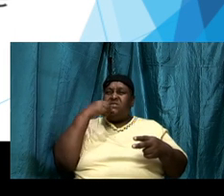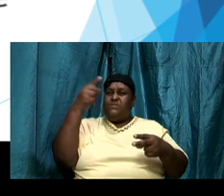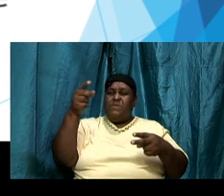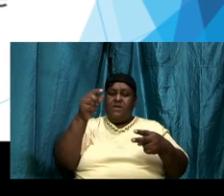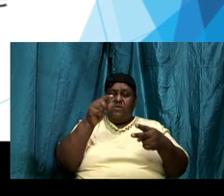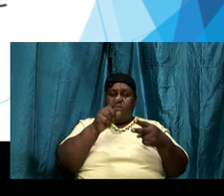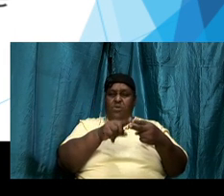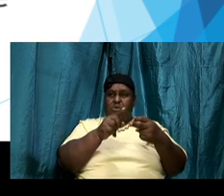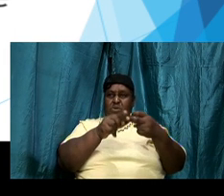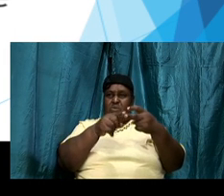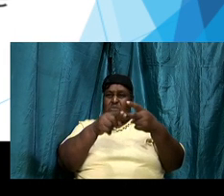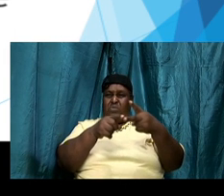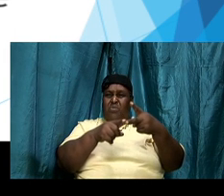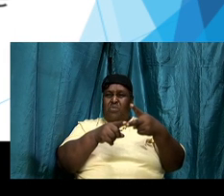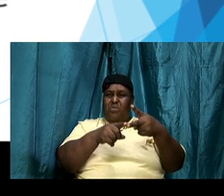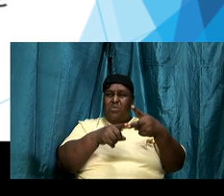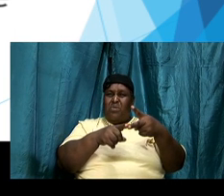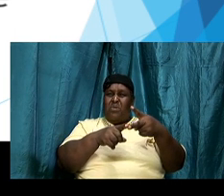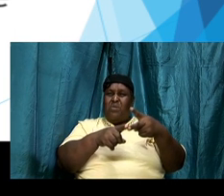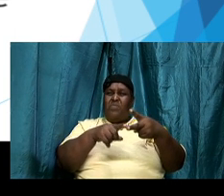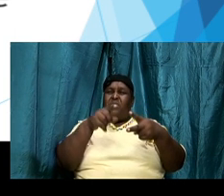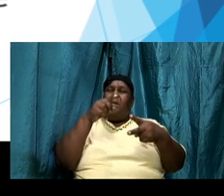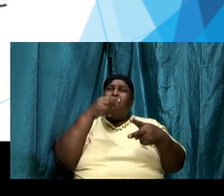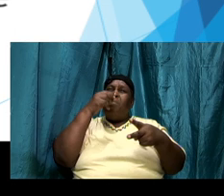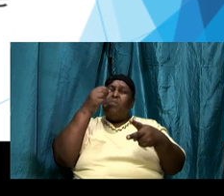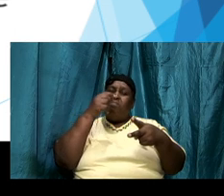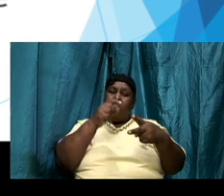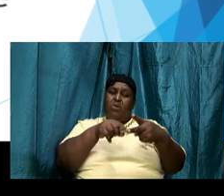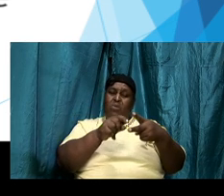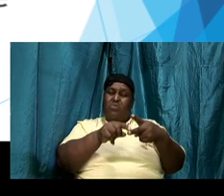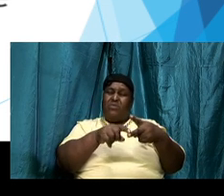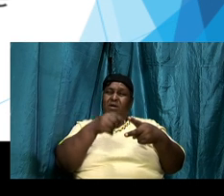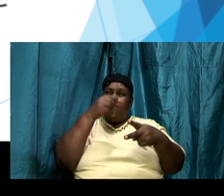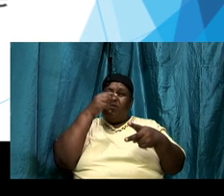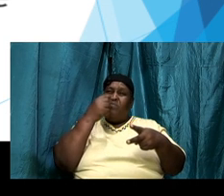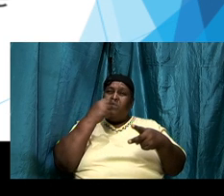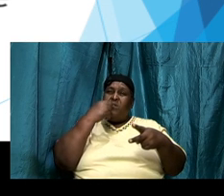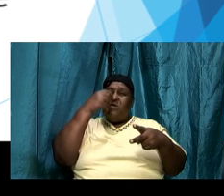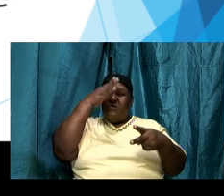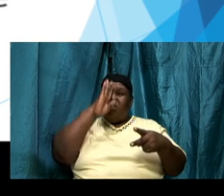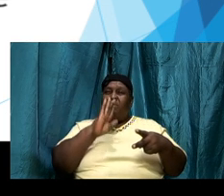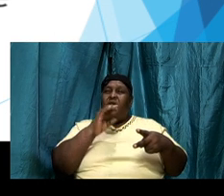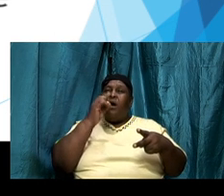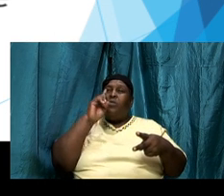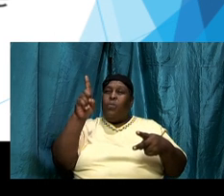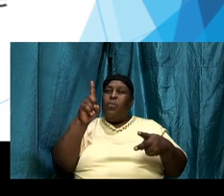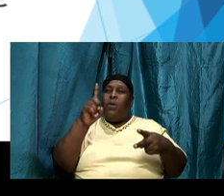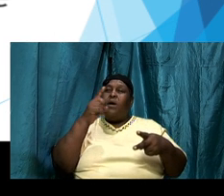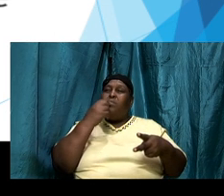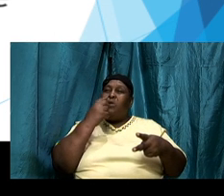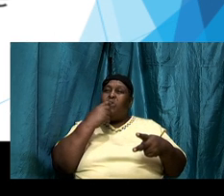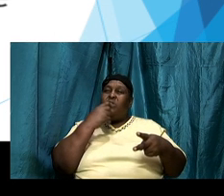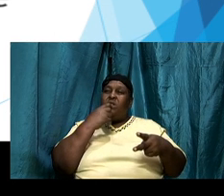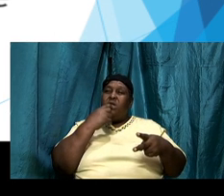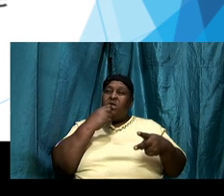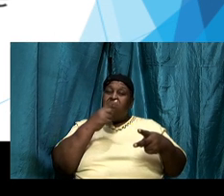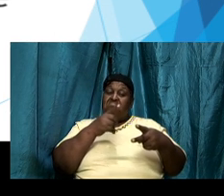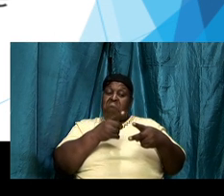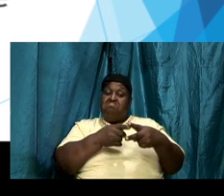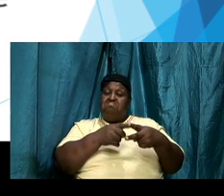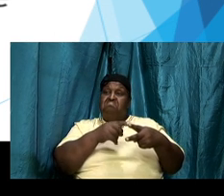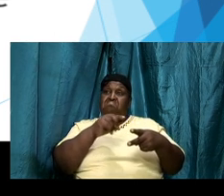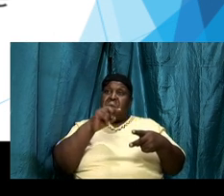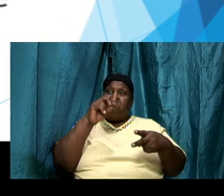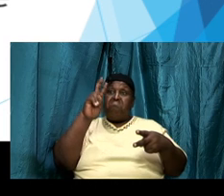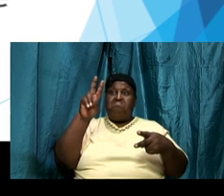mouth of God was one mouth the mouth of man was the other mouth and it is simply saying God has already spoken the word